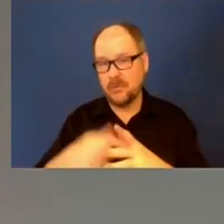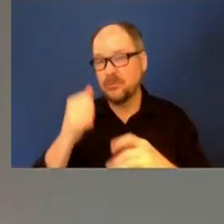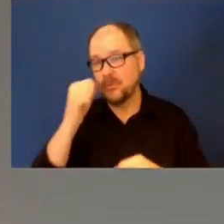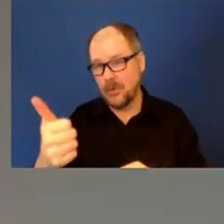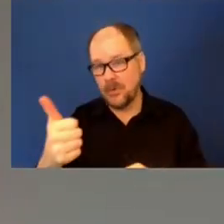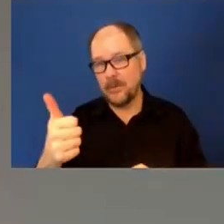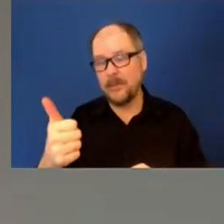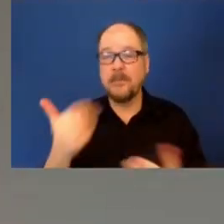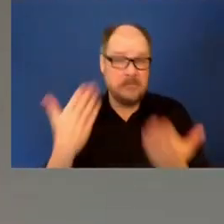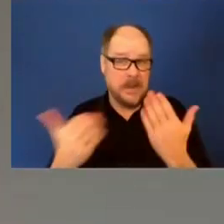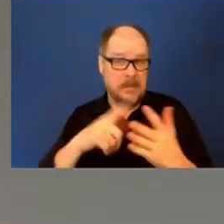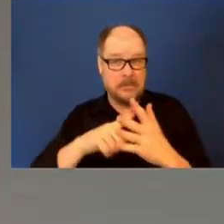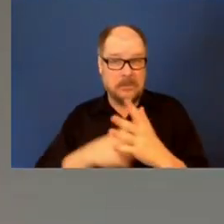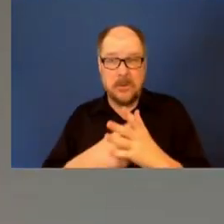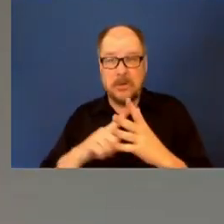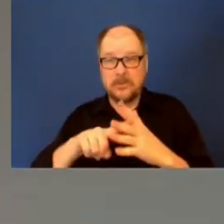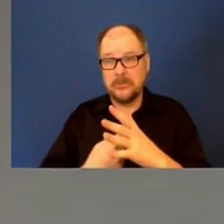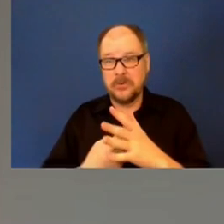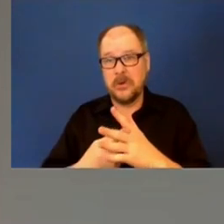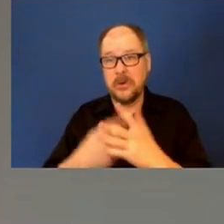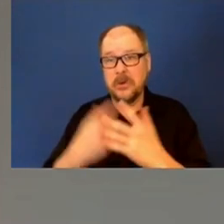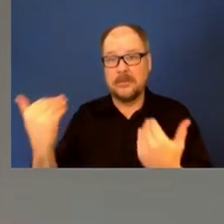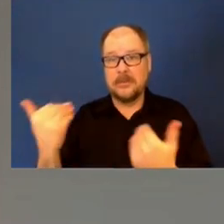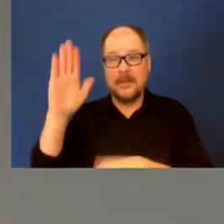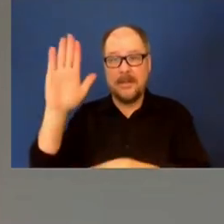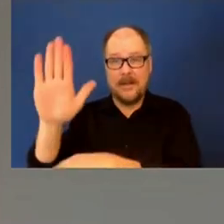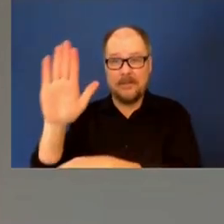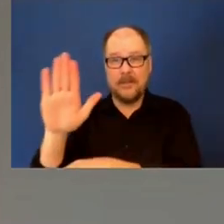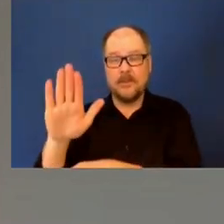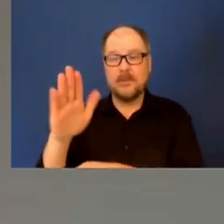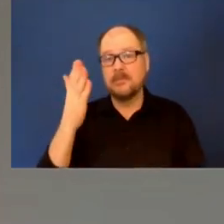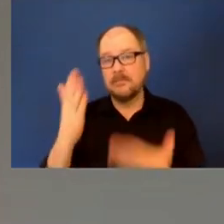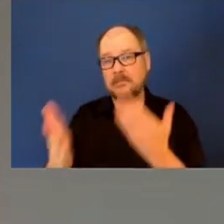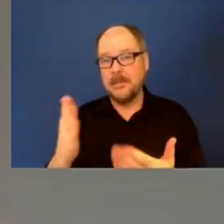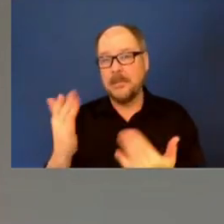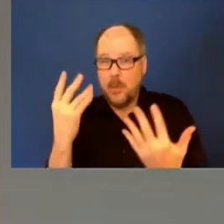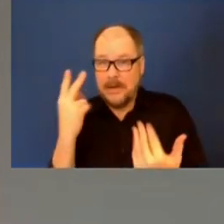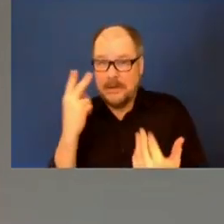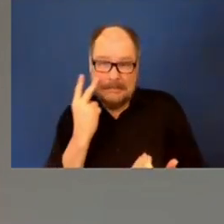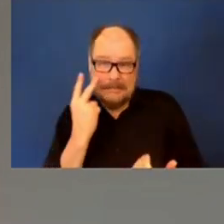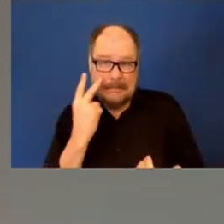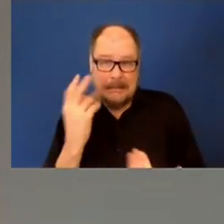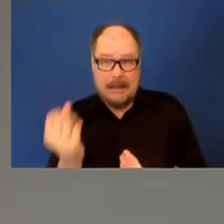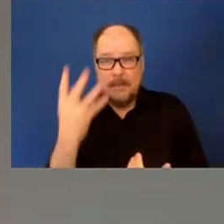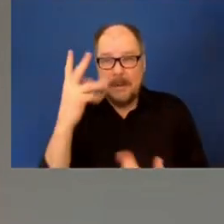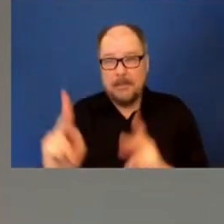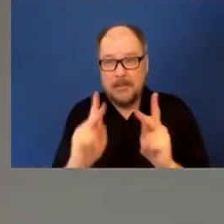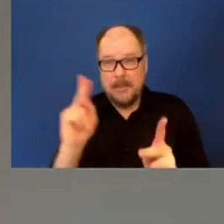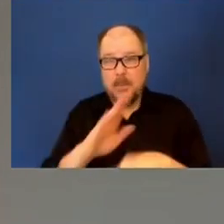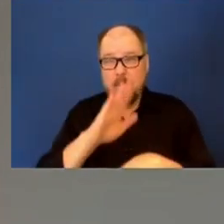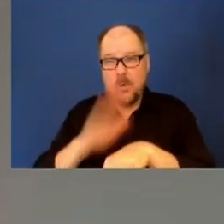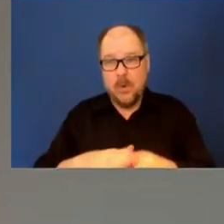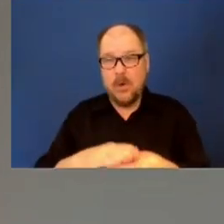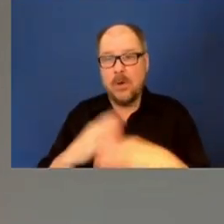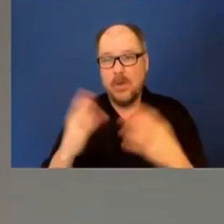them could conceivably start this afternoon, but the other thing that they're waiting to see is whether there's still going to be people on their properties.